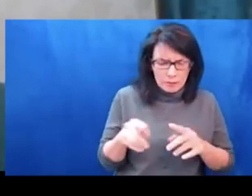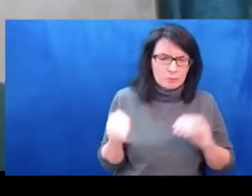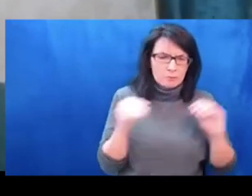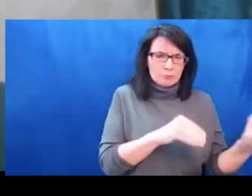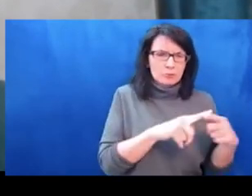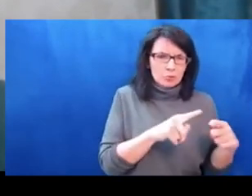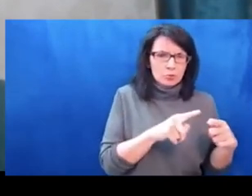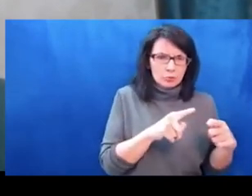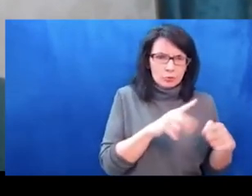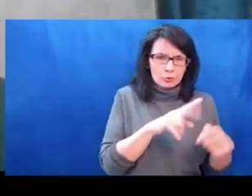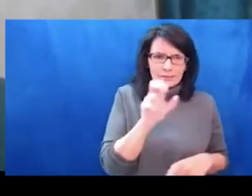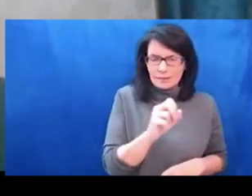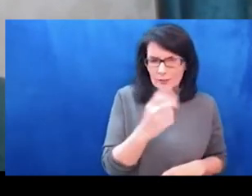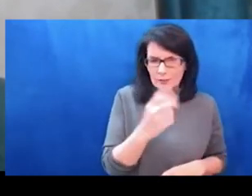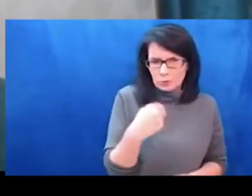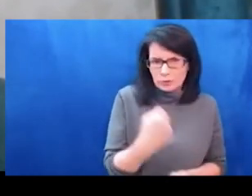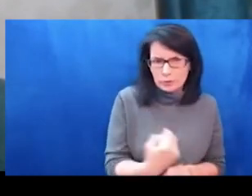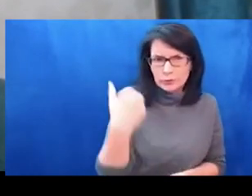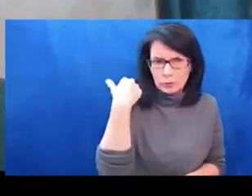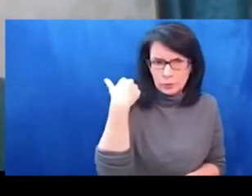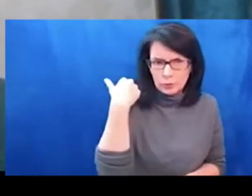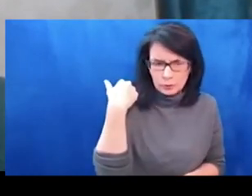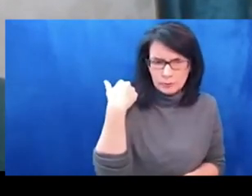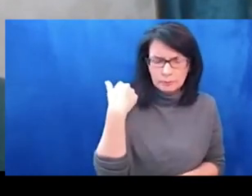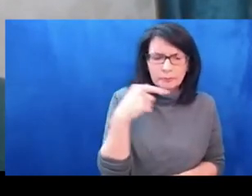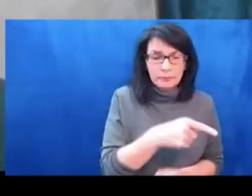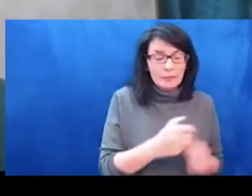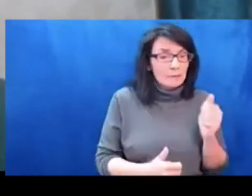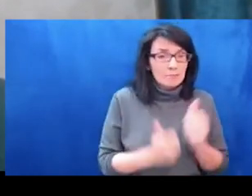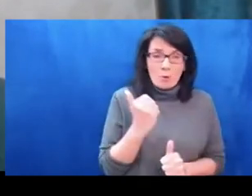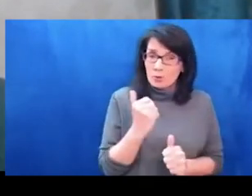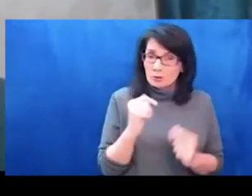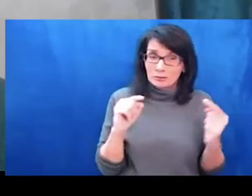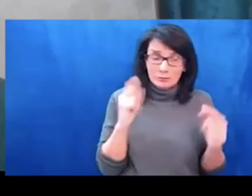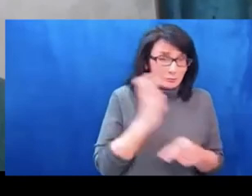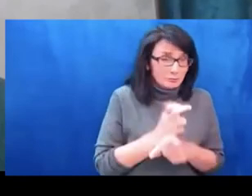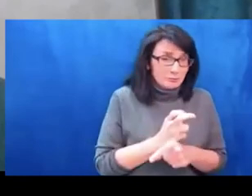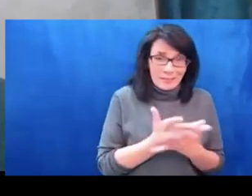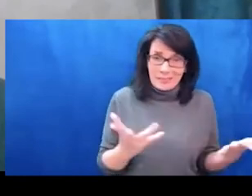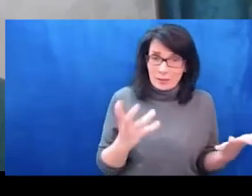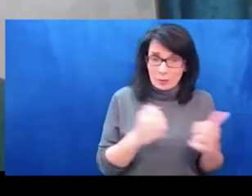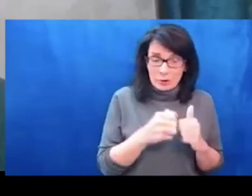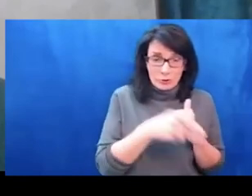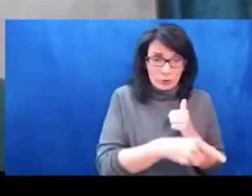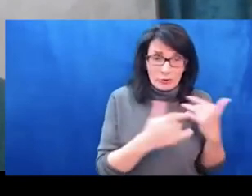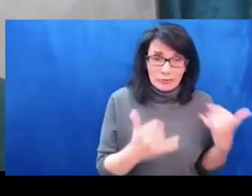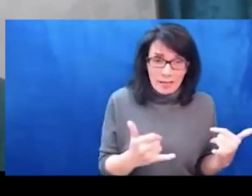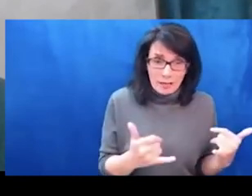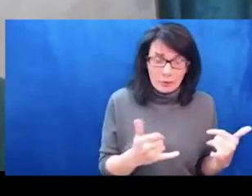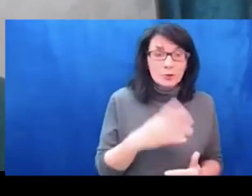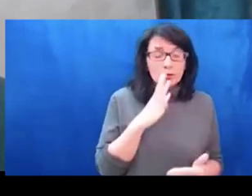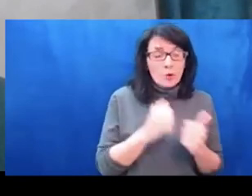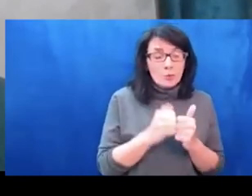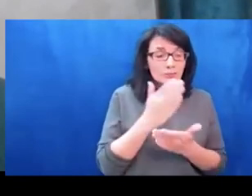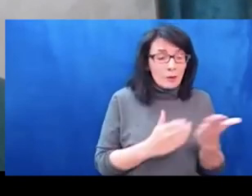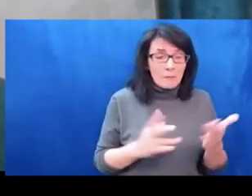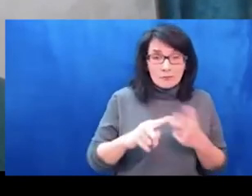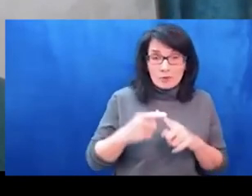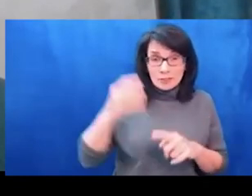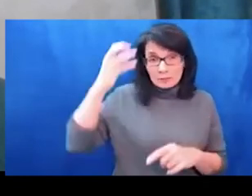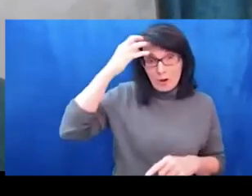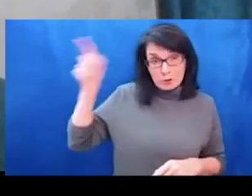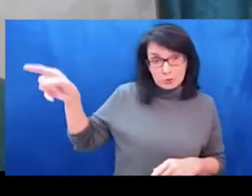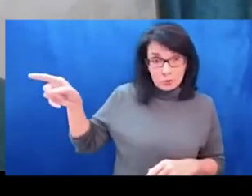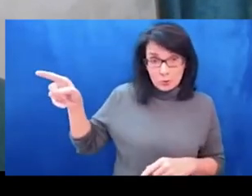world. But more importantly, maybe there are many in Russia who believes in what Mr. Putin says and they are